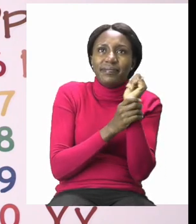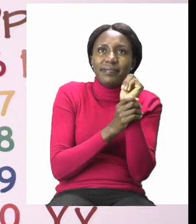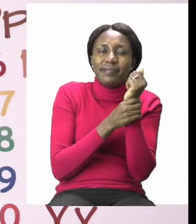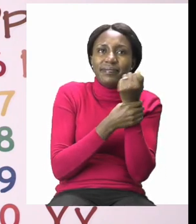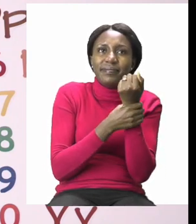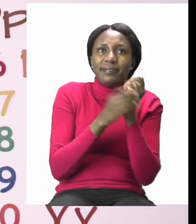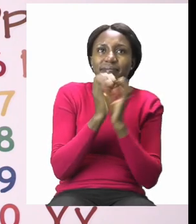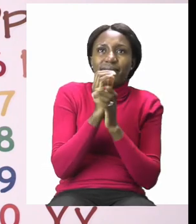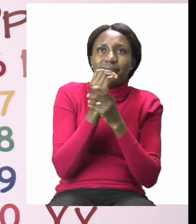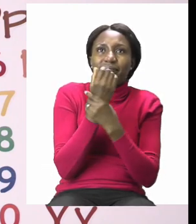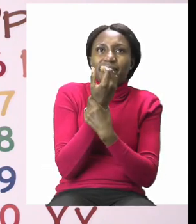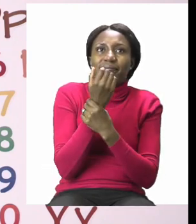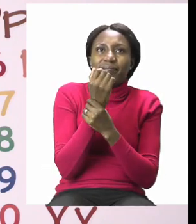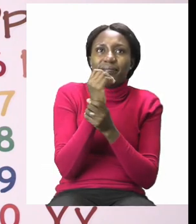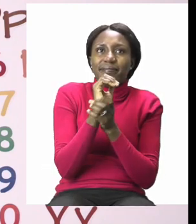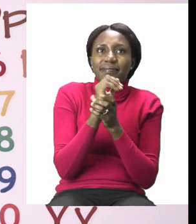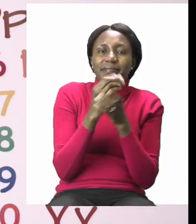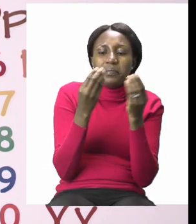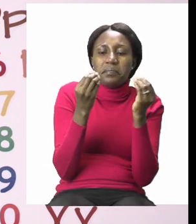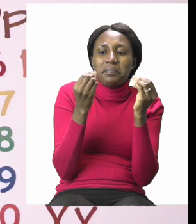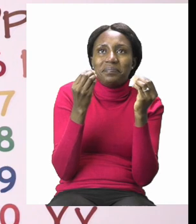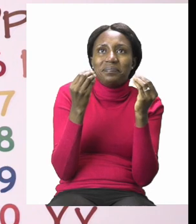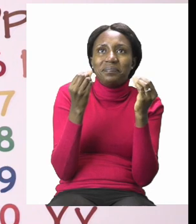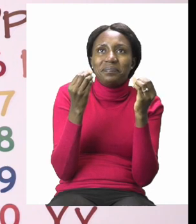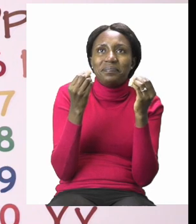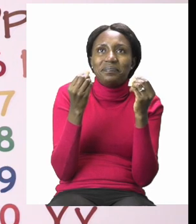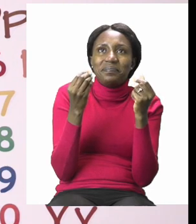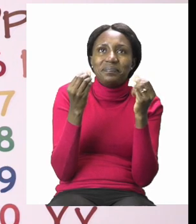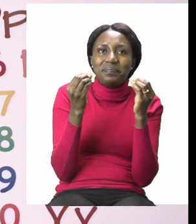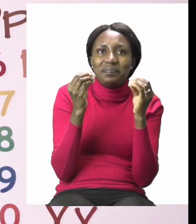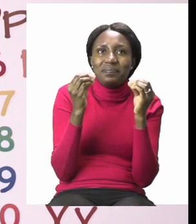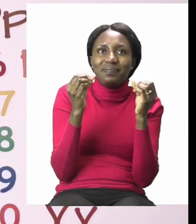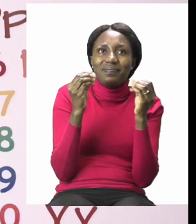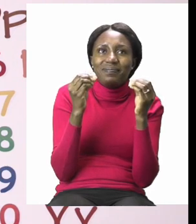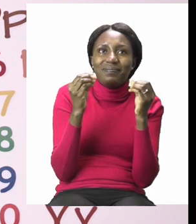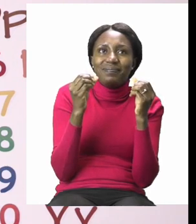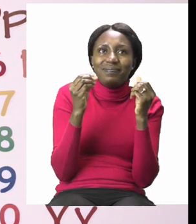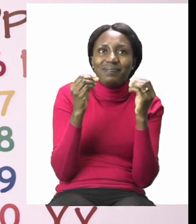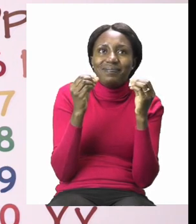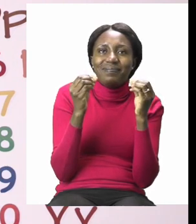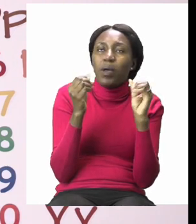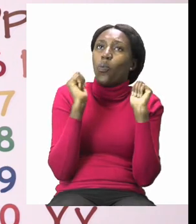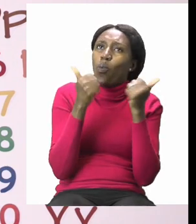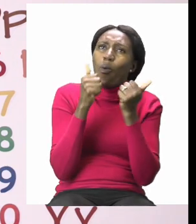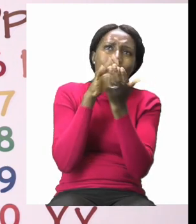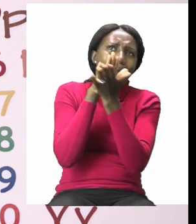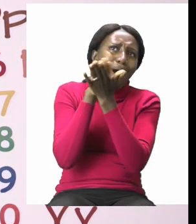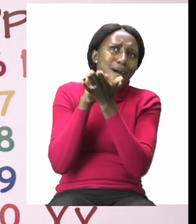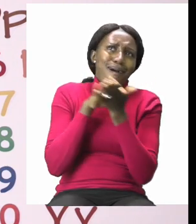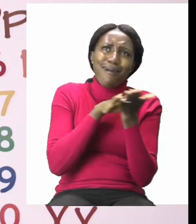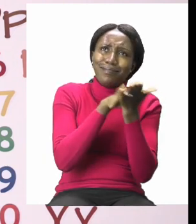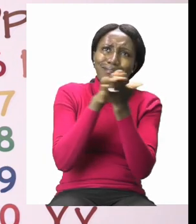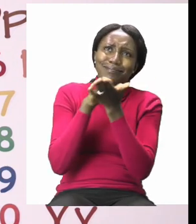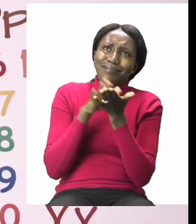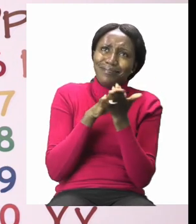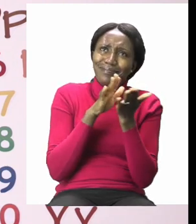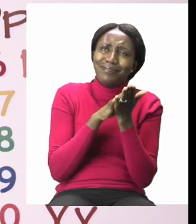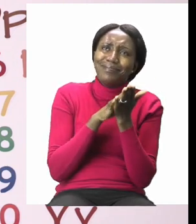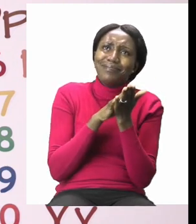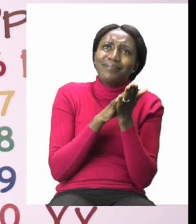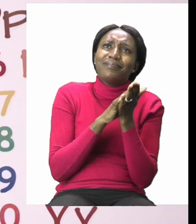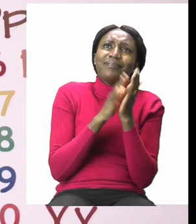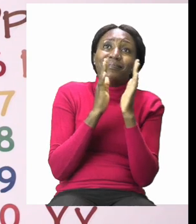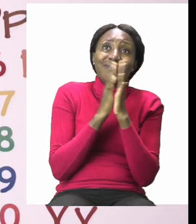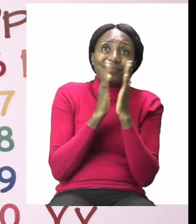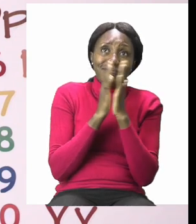and our fingertips too well done make sure your hands are dry before you